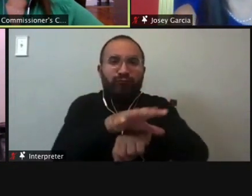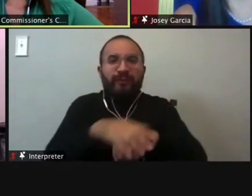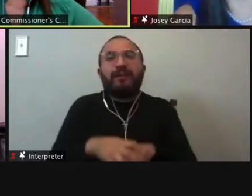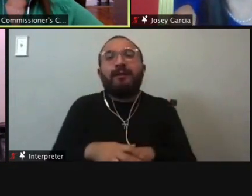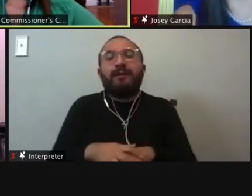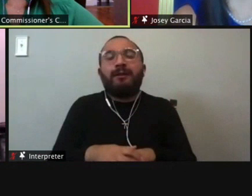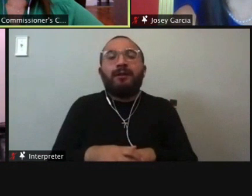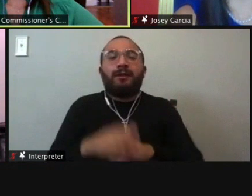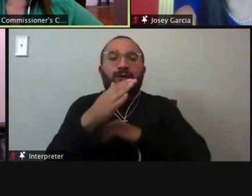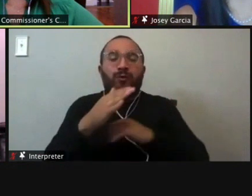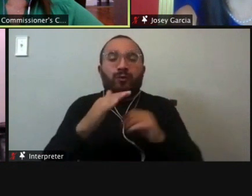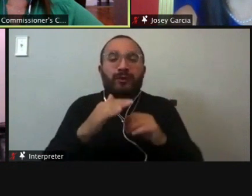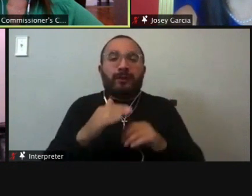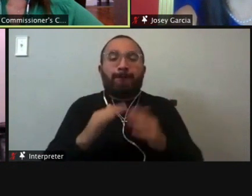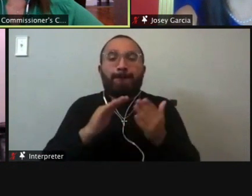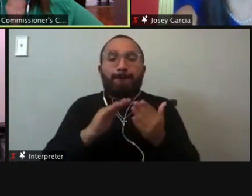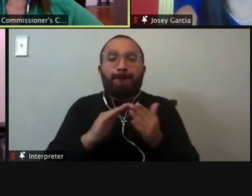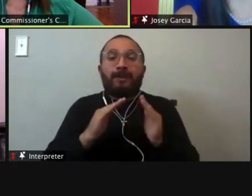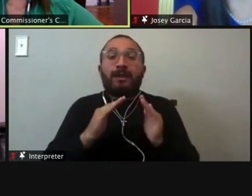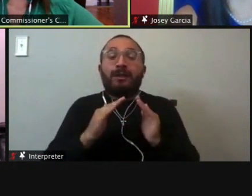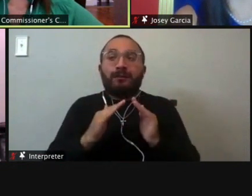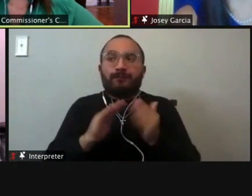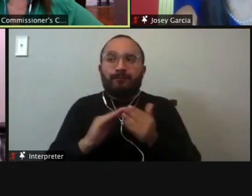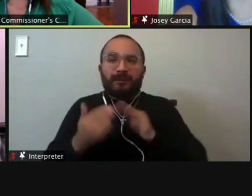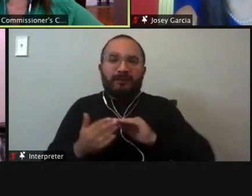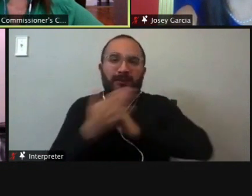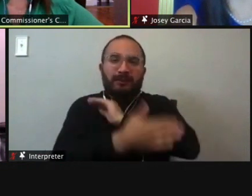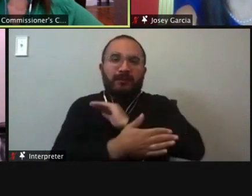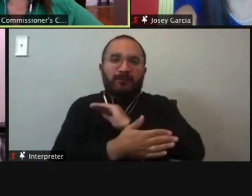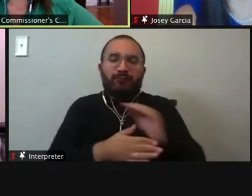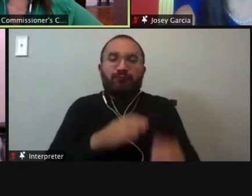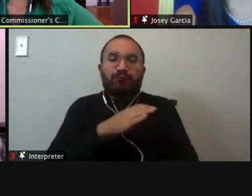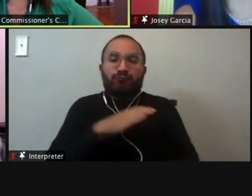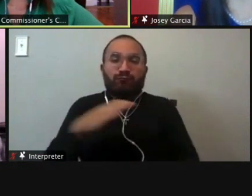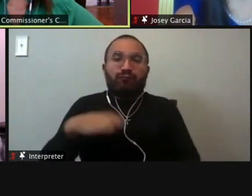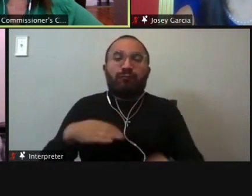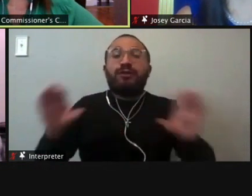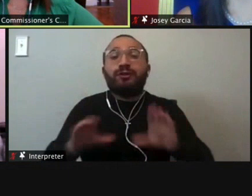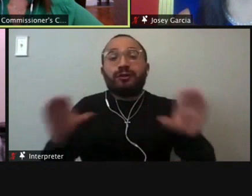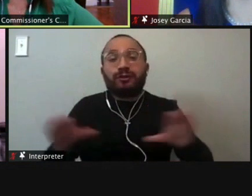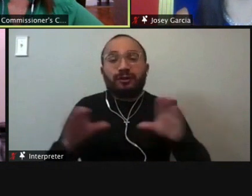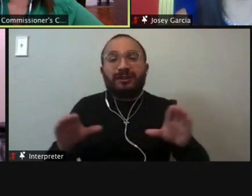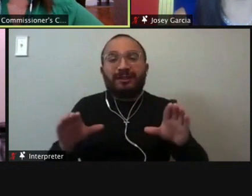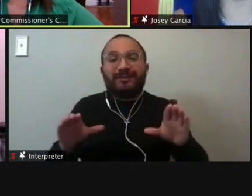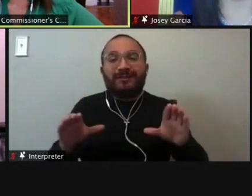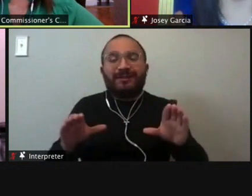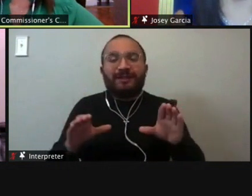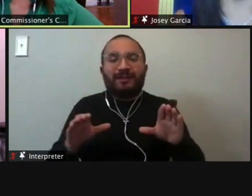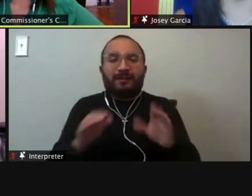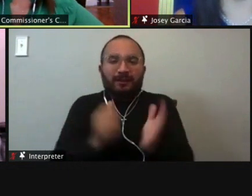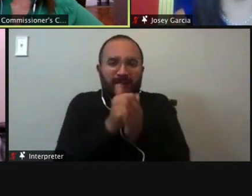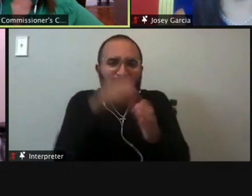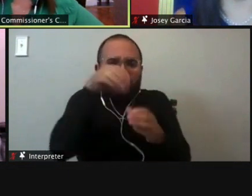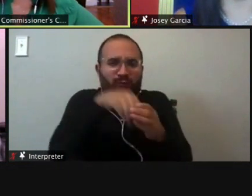commissioners do is they provide, uh, tax incentives and abatements for businesses, uh, it within the county. And I think